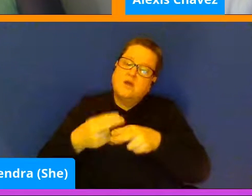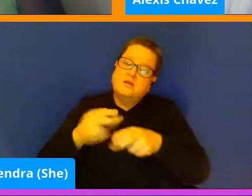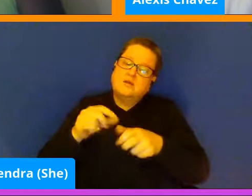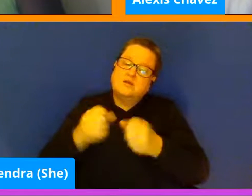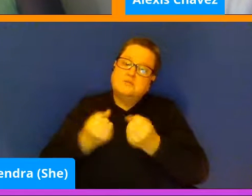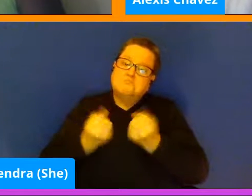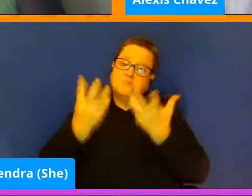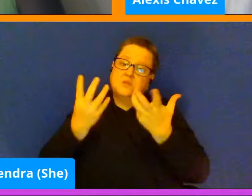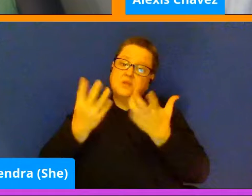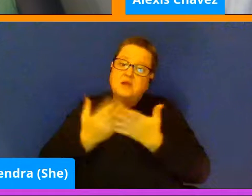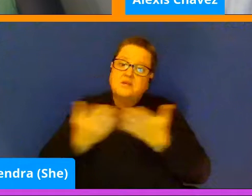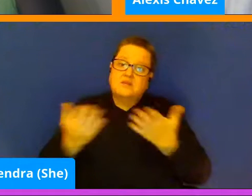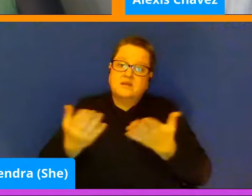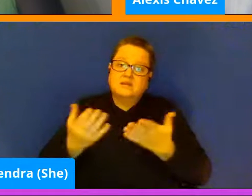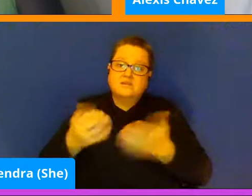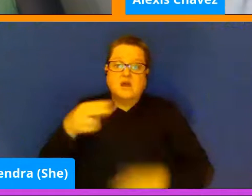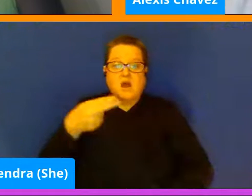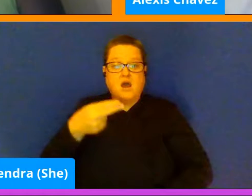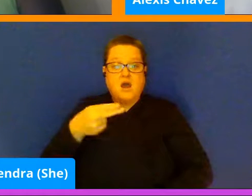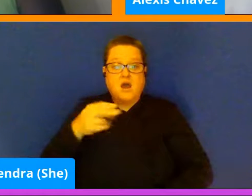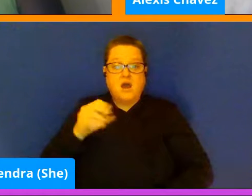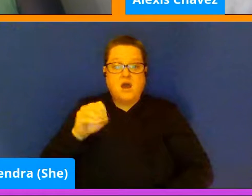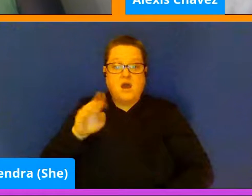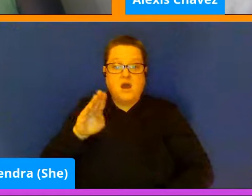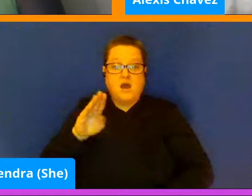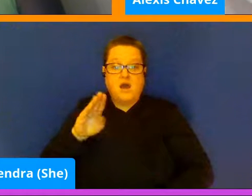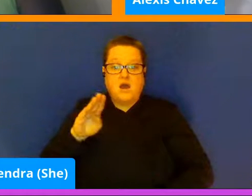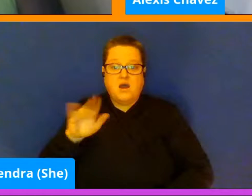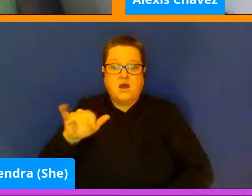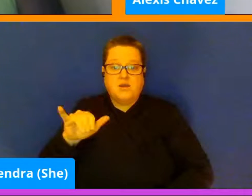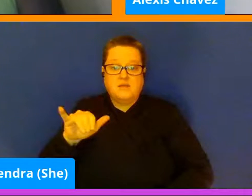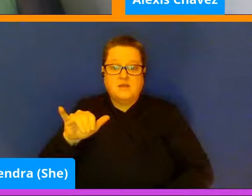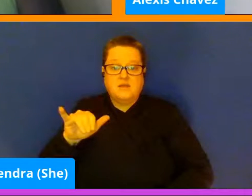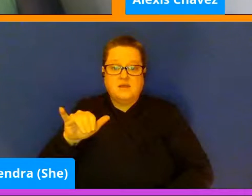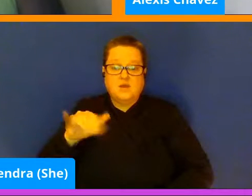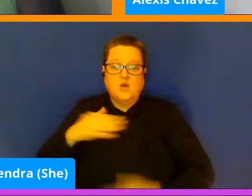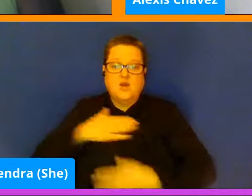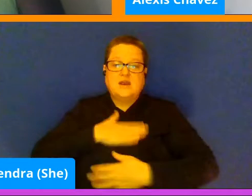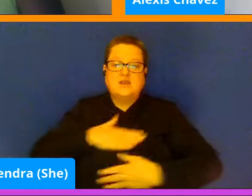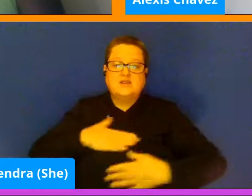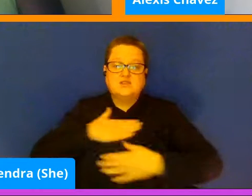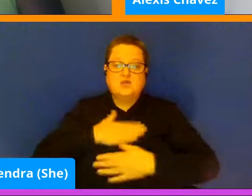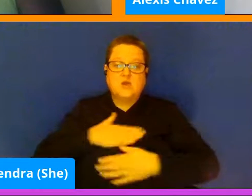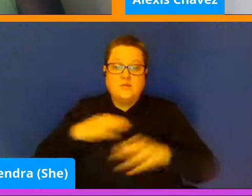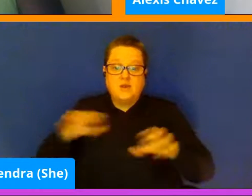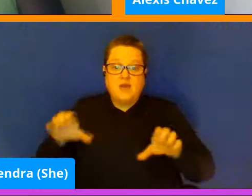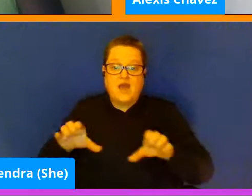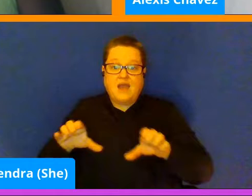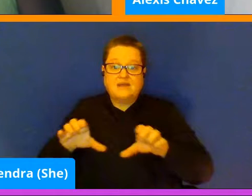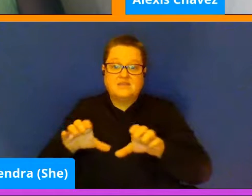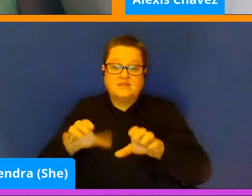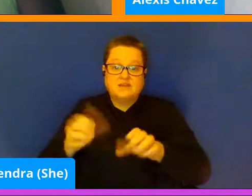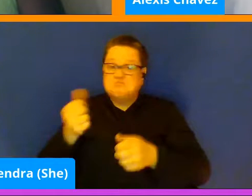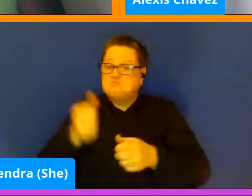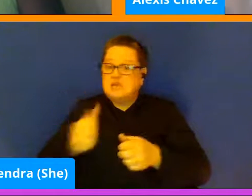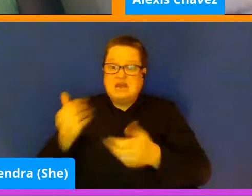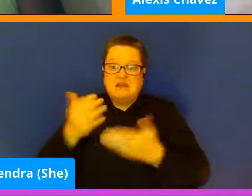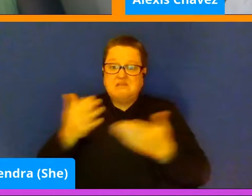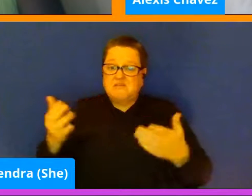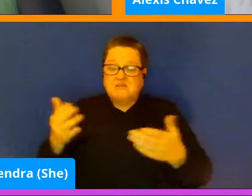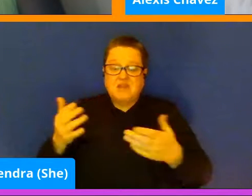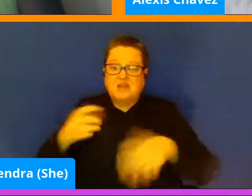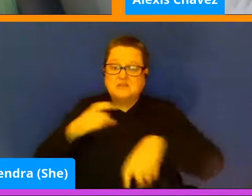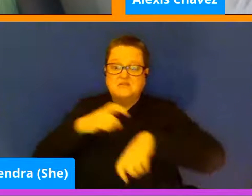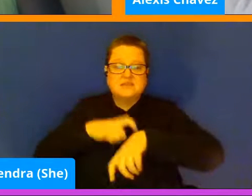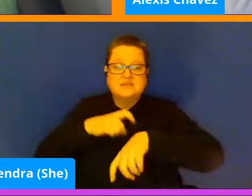hobbies or any kind of enjoyable activity. Really, anything to pass the time can